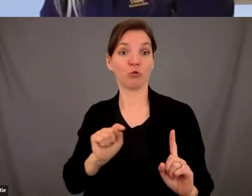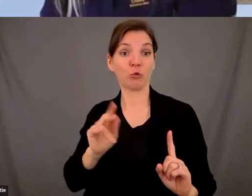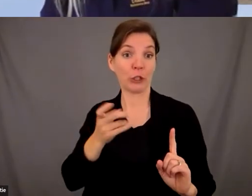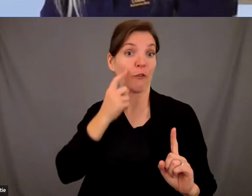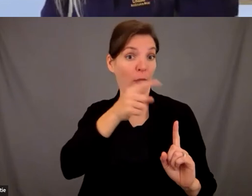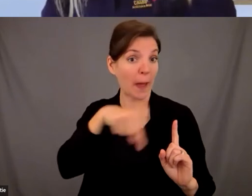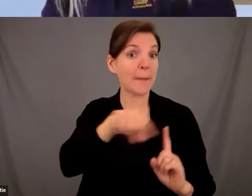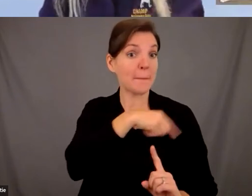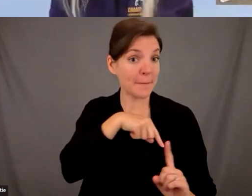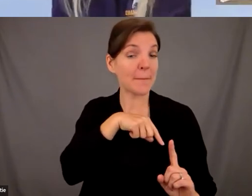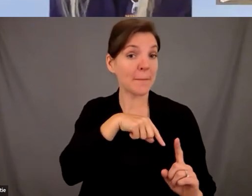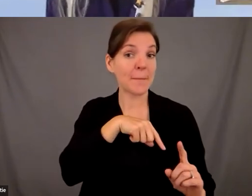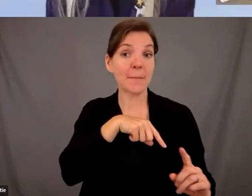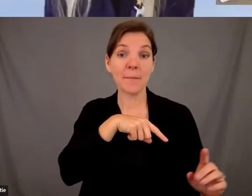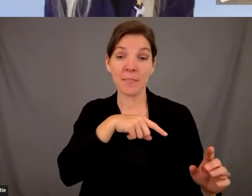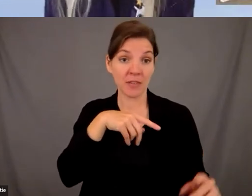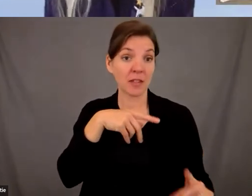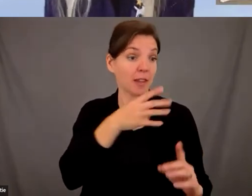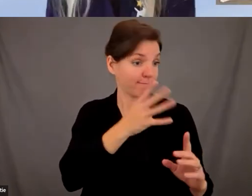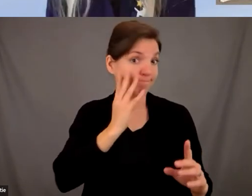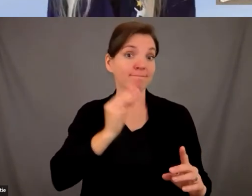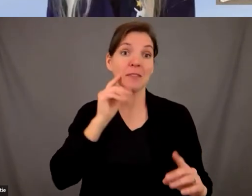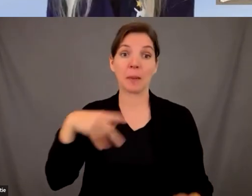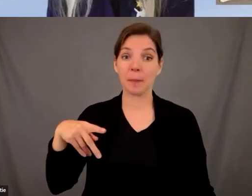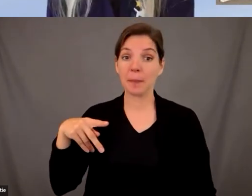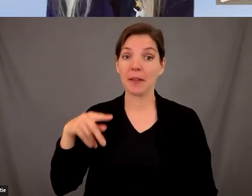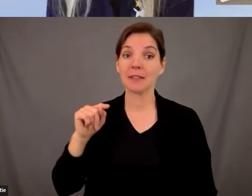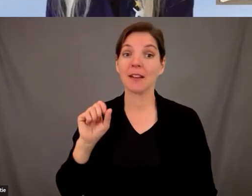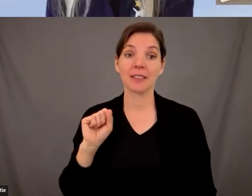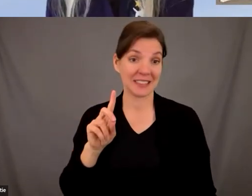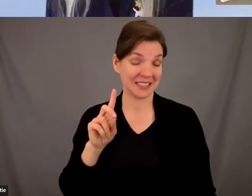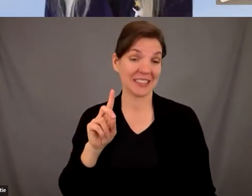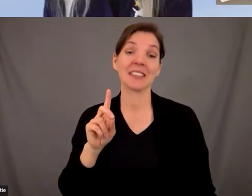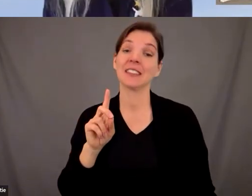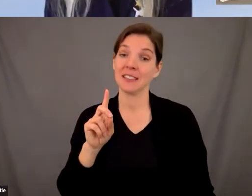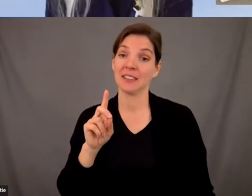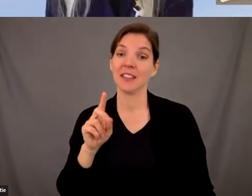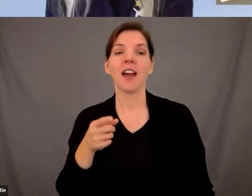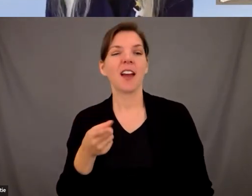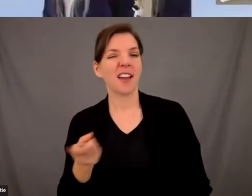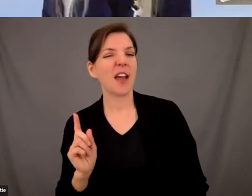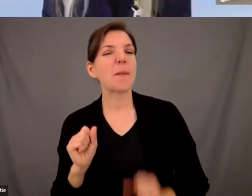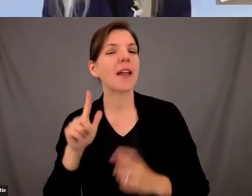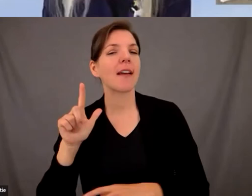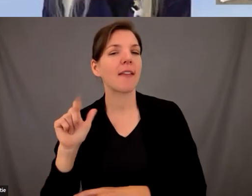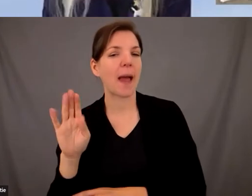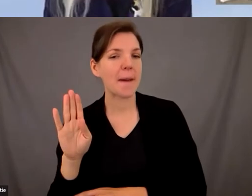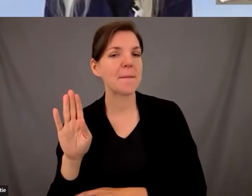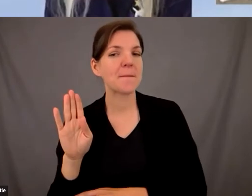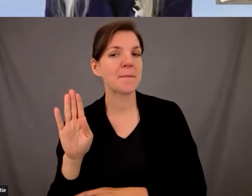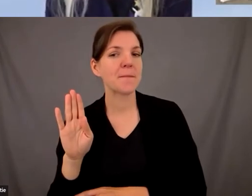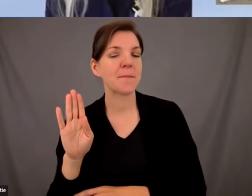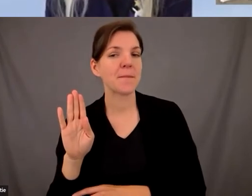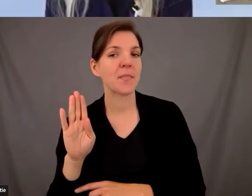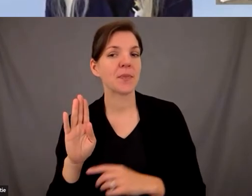who who have ptsd a really easy way for us since we use so many labradors is we we will use a dummy